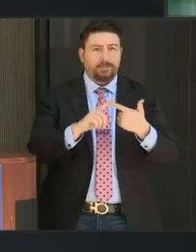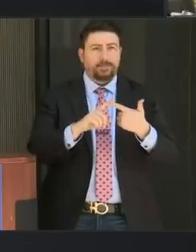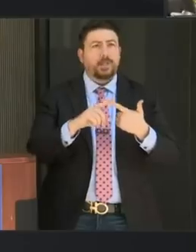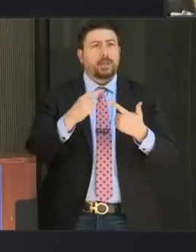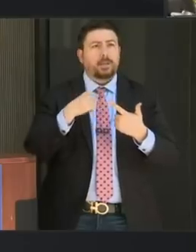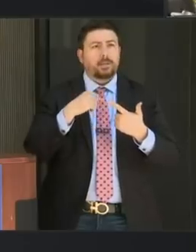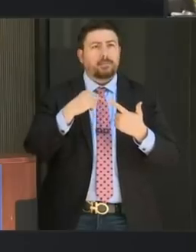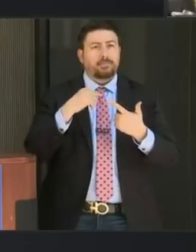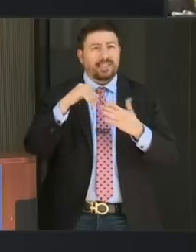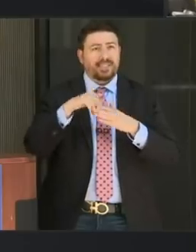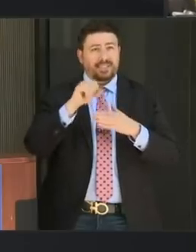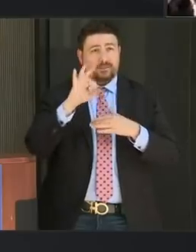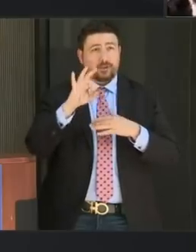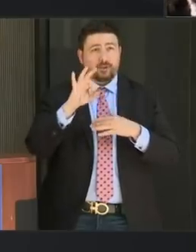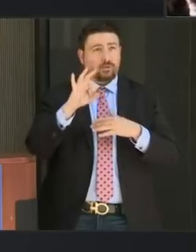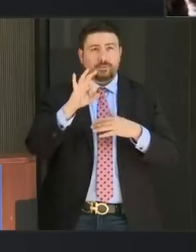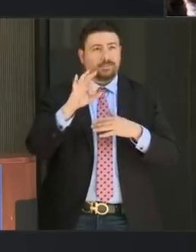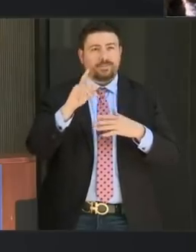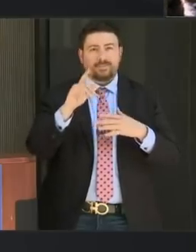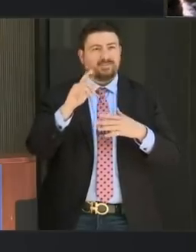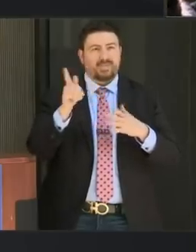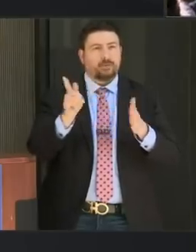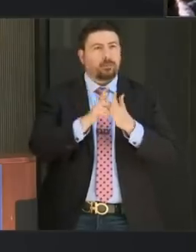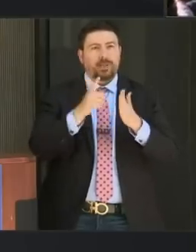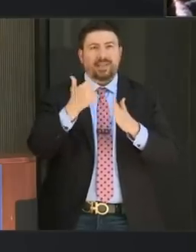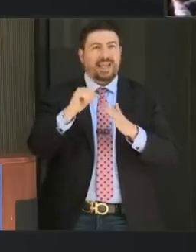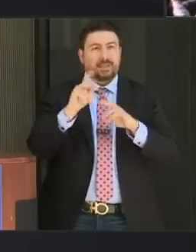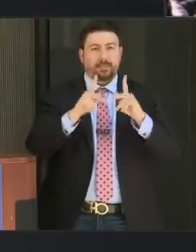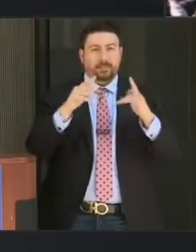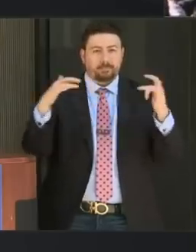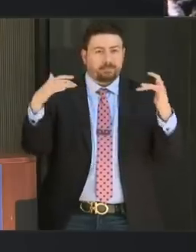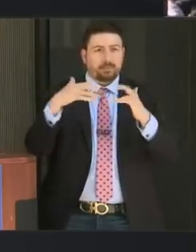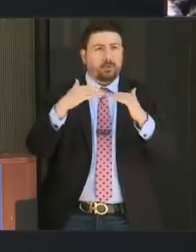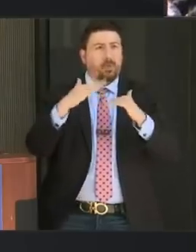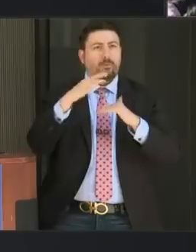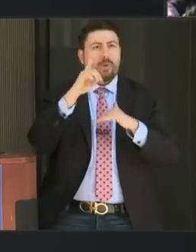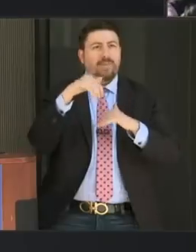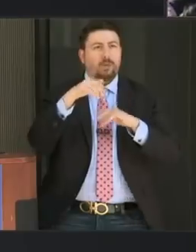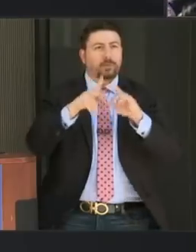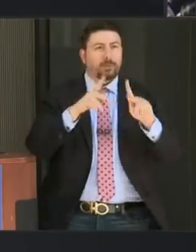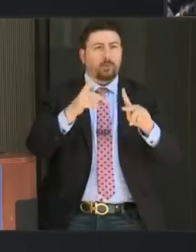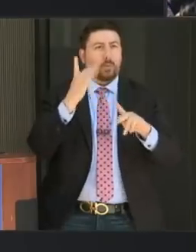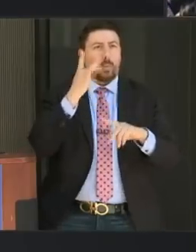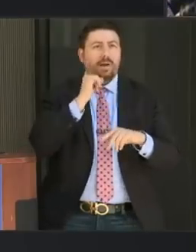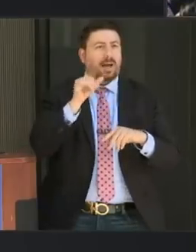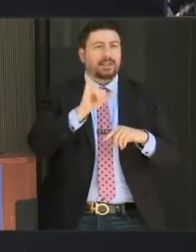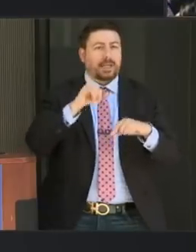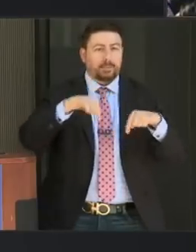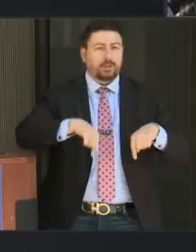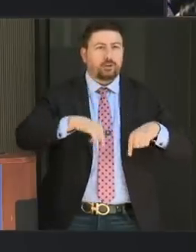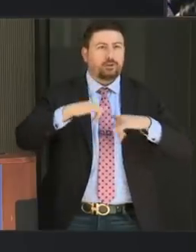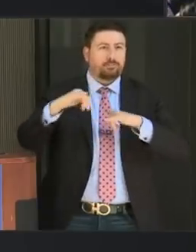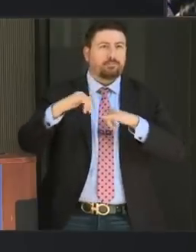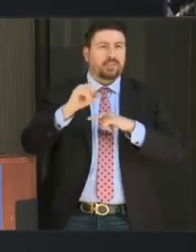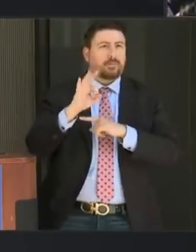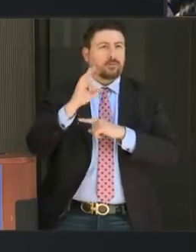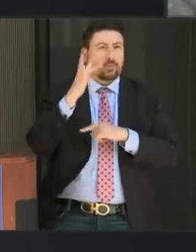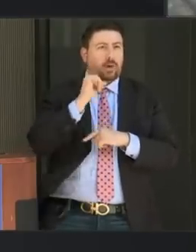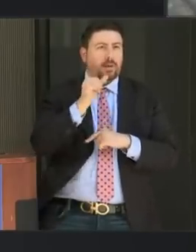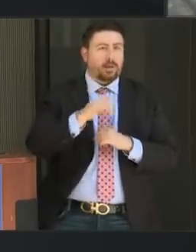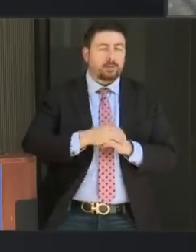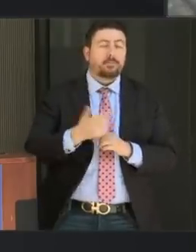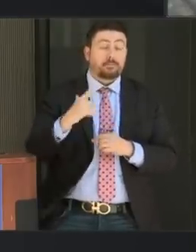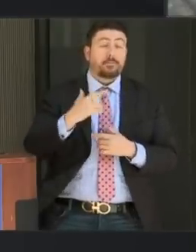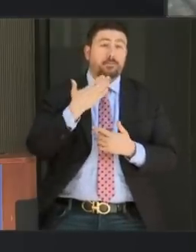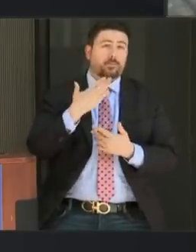Francisco is banning all gatherings, more than 1,000 people. And you said we're not there yet. Why not here? Yes, it's a great question. Let me start with